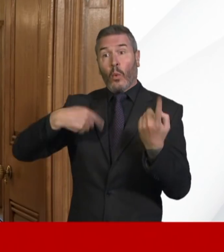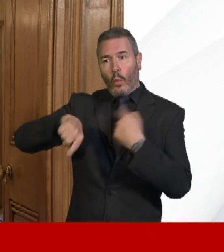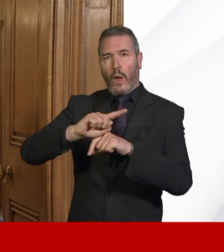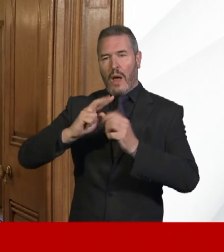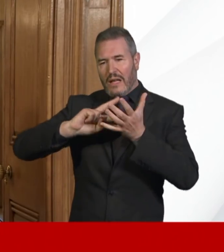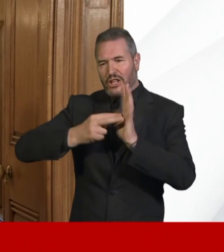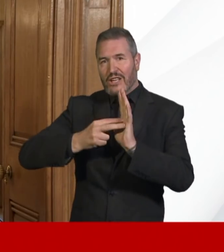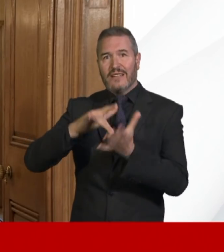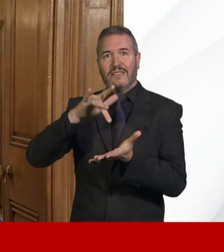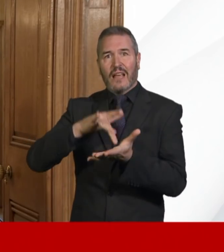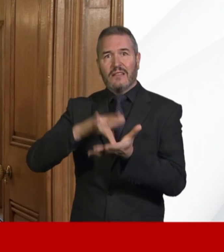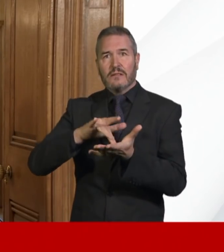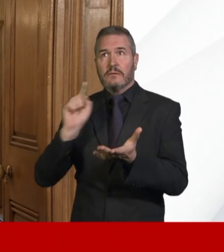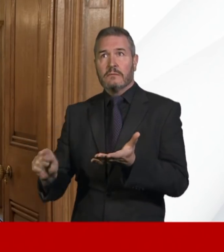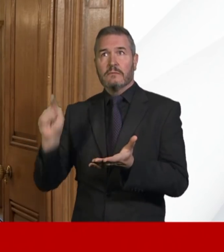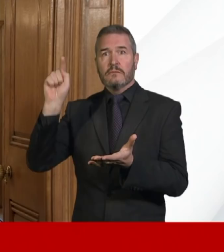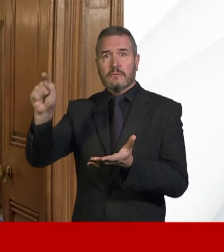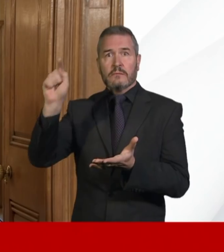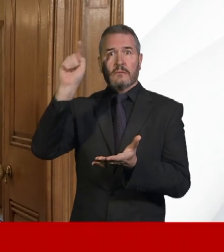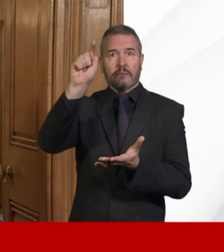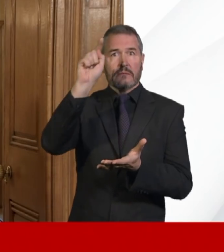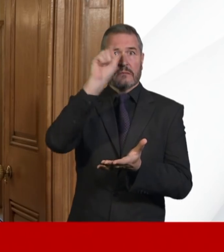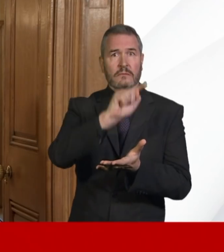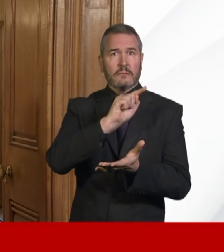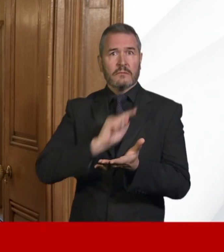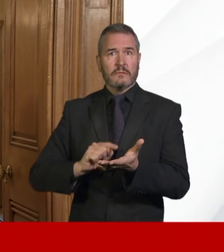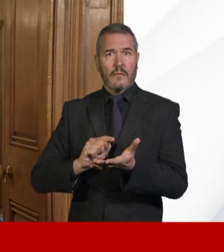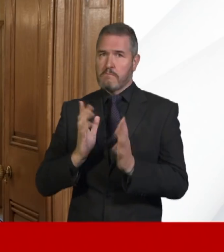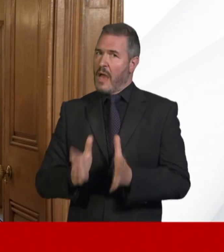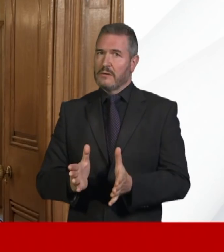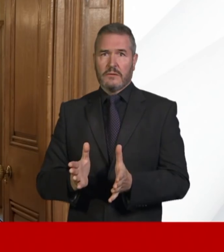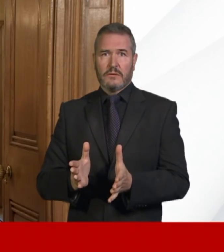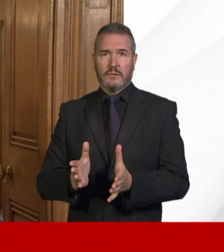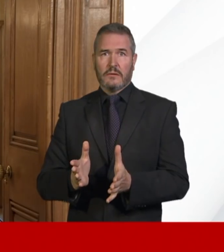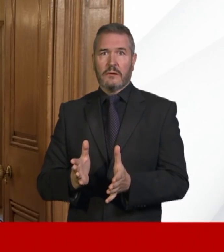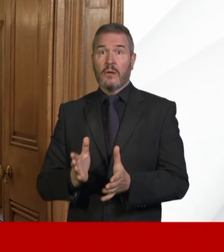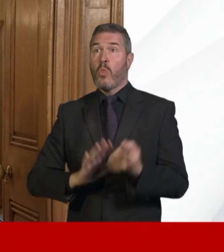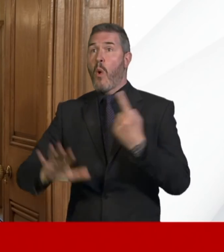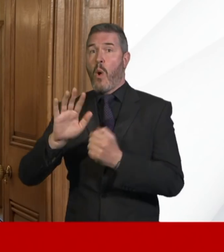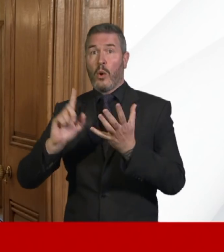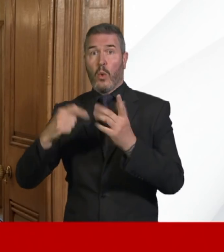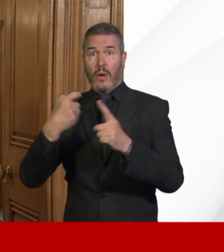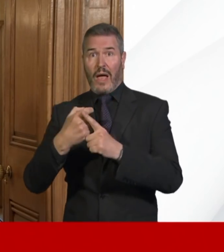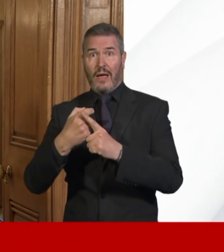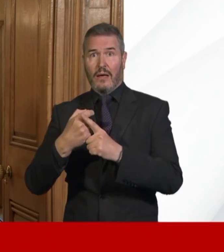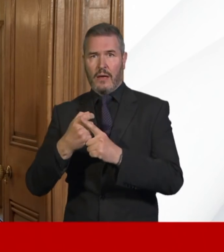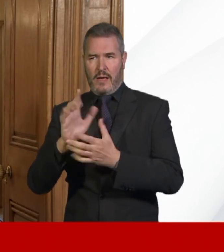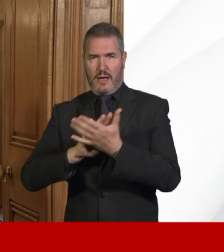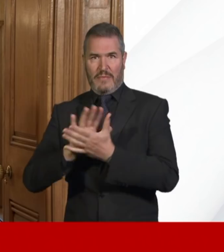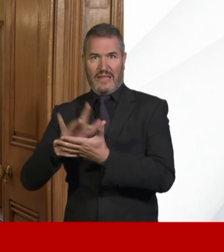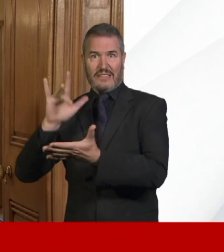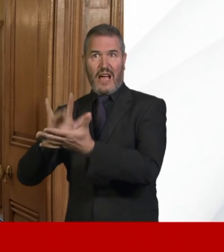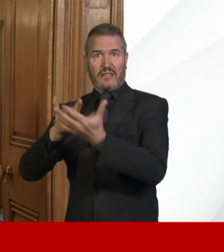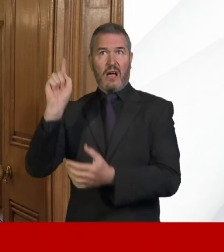centres across the whole country. Each centre is led by gold commanders.